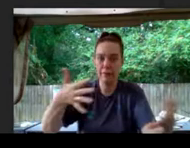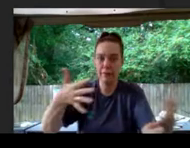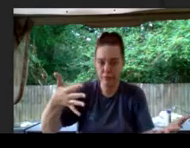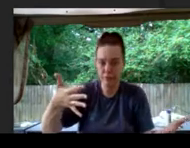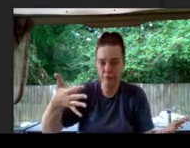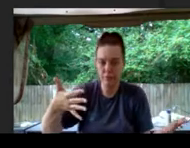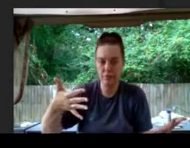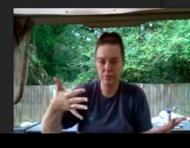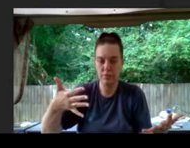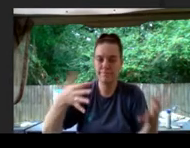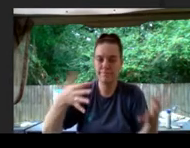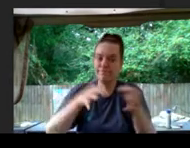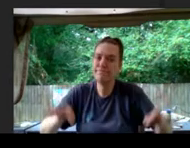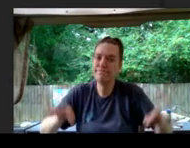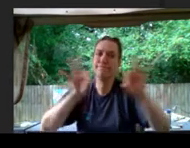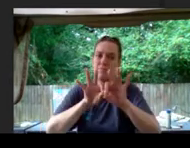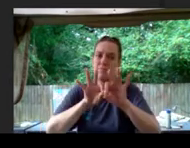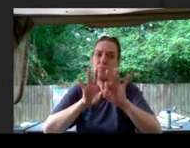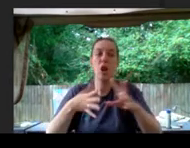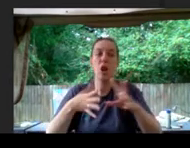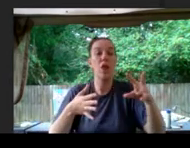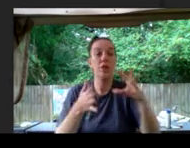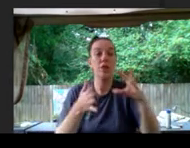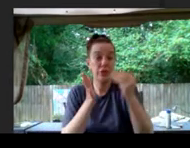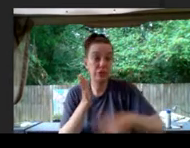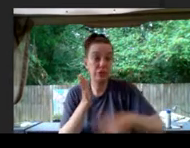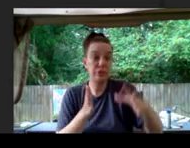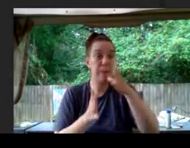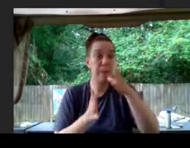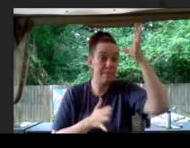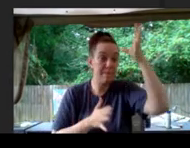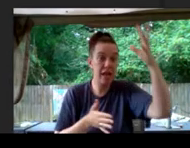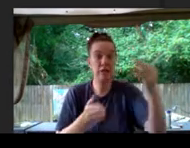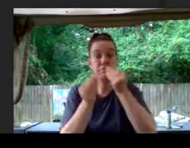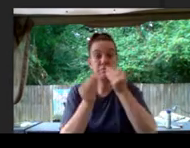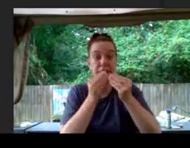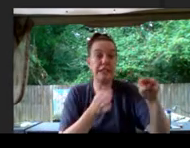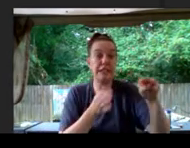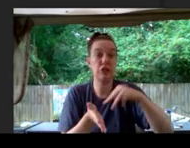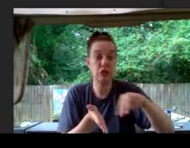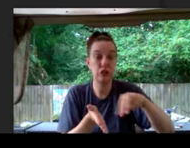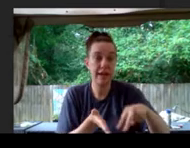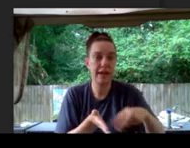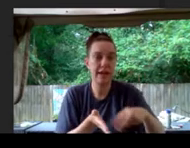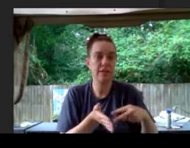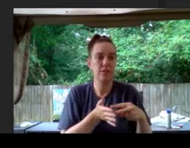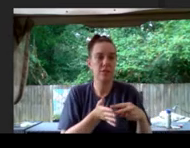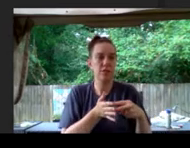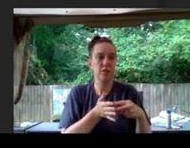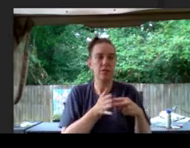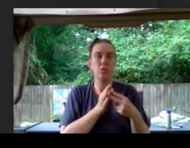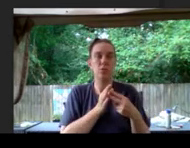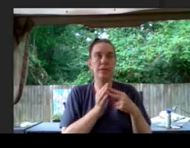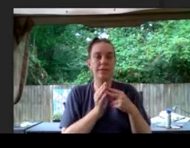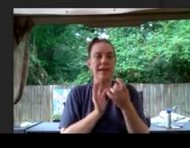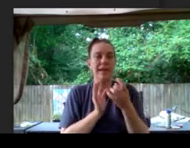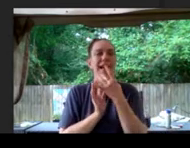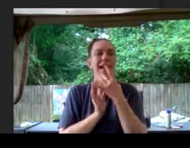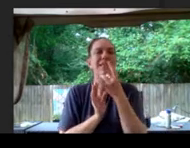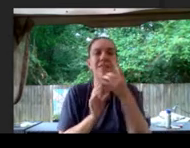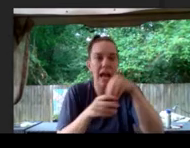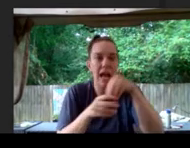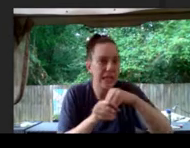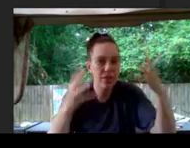student-parent dinner dance was an affront to power. A glimmer in the dark. An